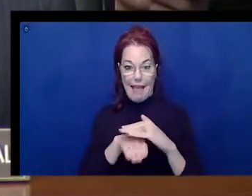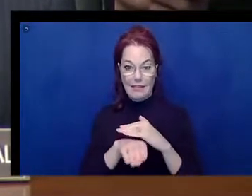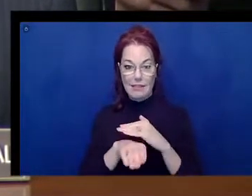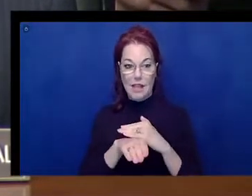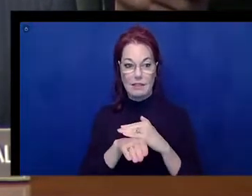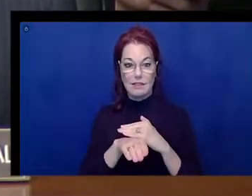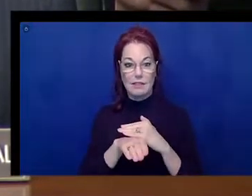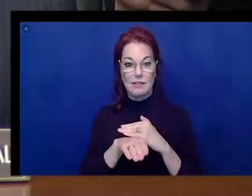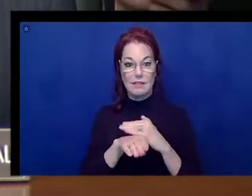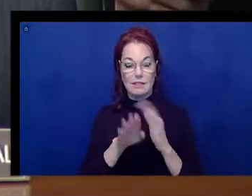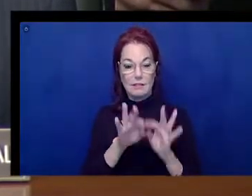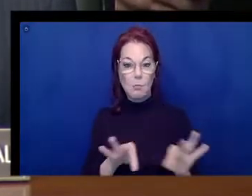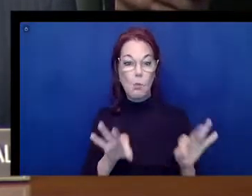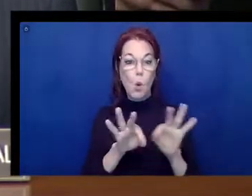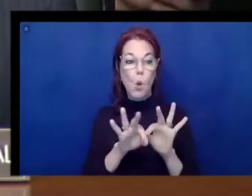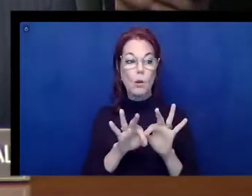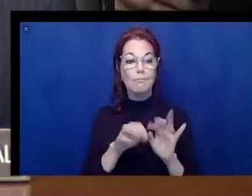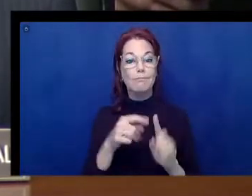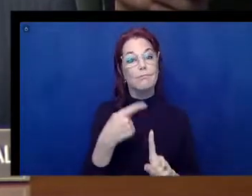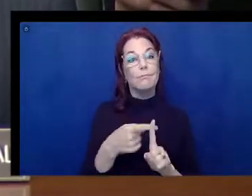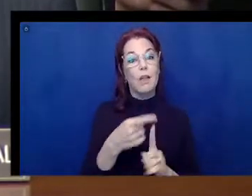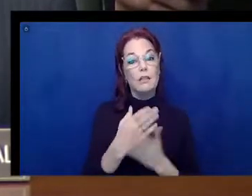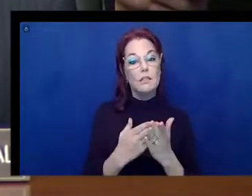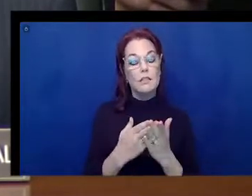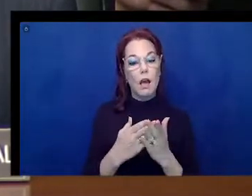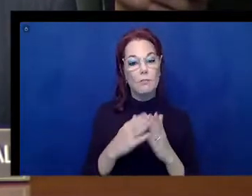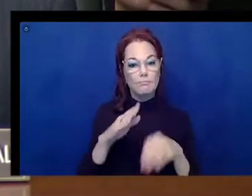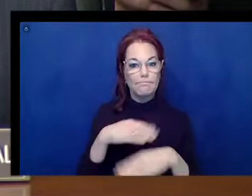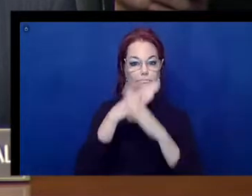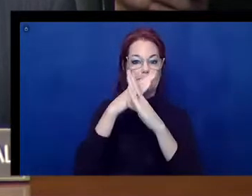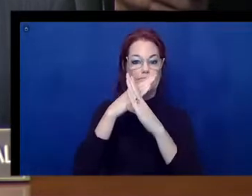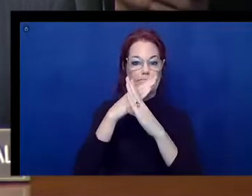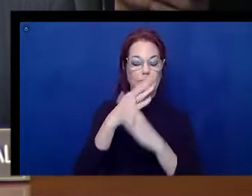of the difficulties they've encountered in accessing telehealth.